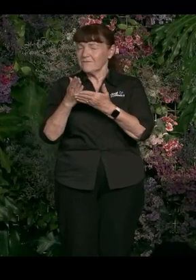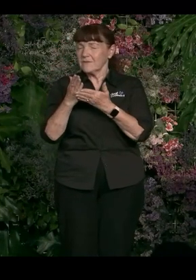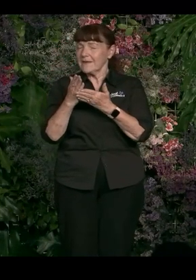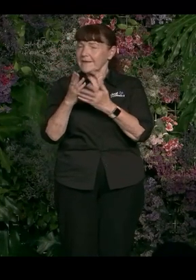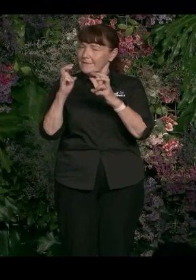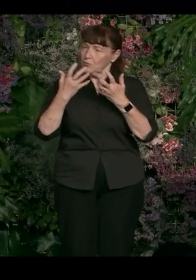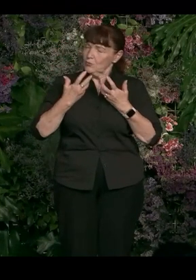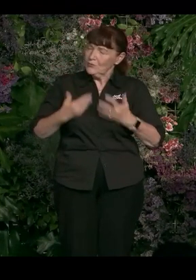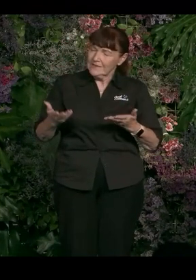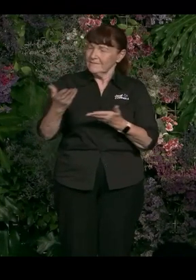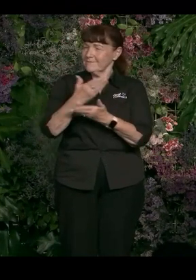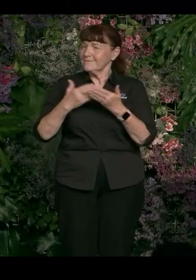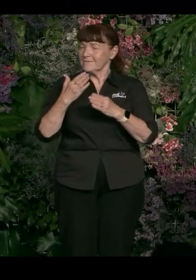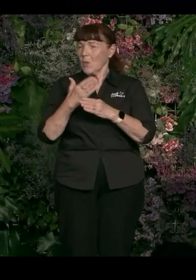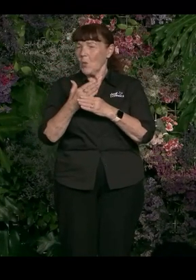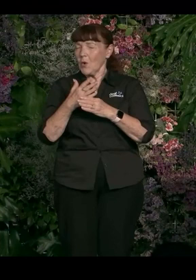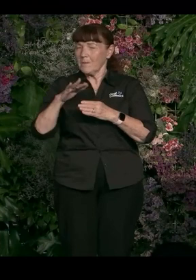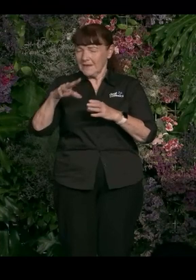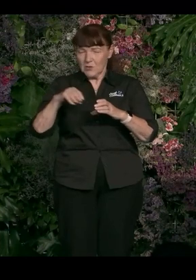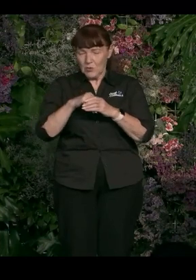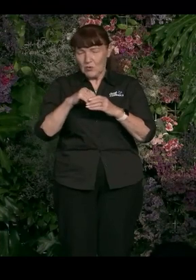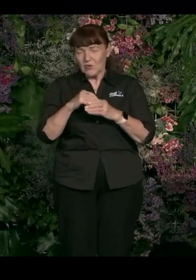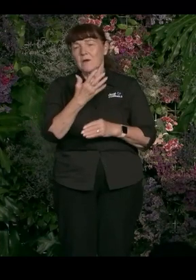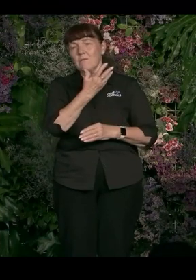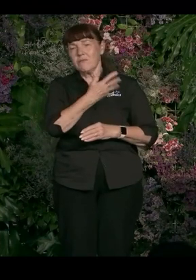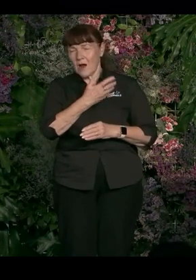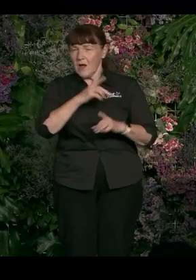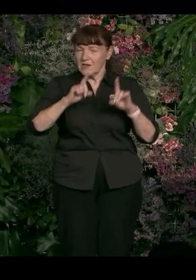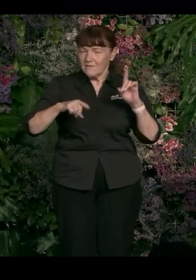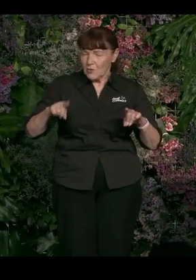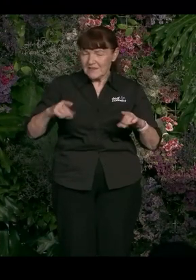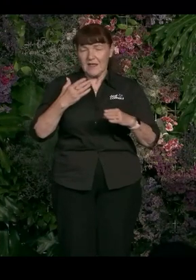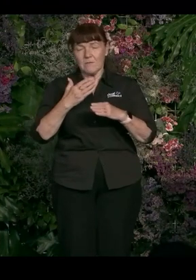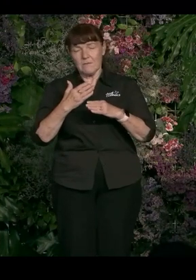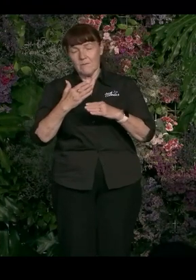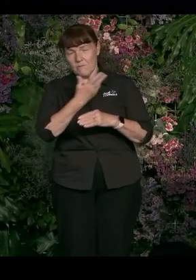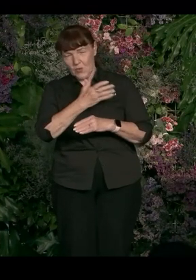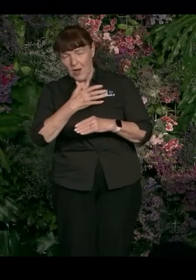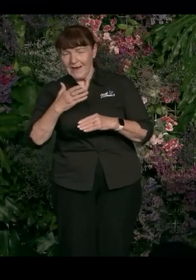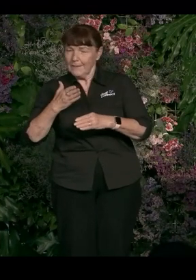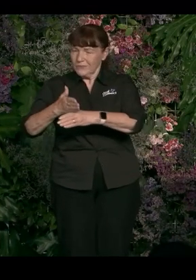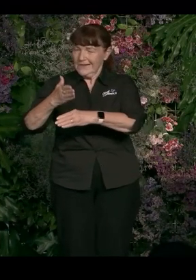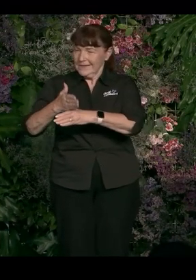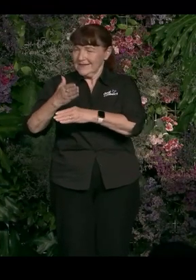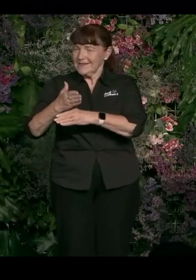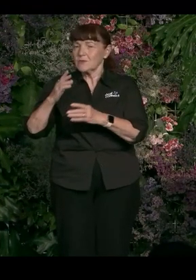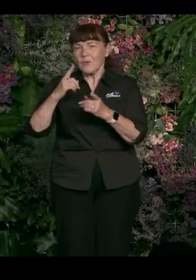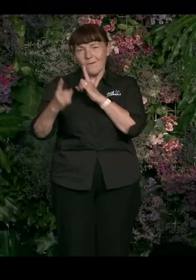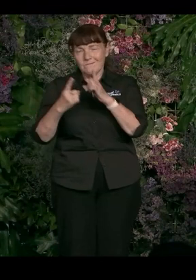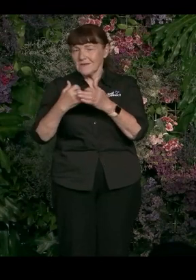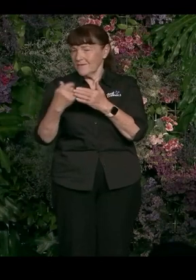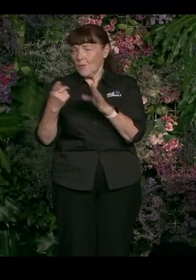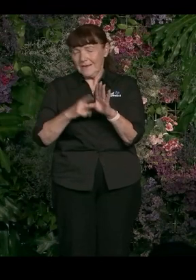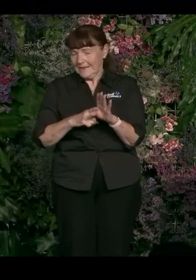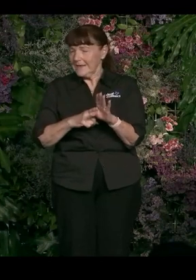workplace inclusion. We obviously have Pride and Diversity and then they have their Pride and Practice conference every year. I'm quite interested